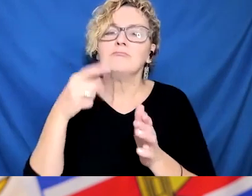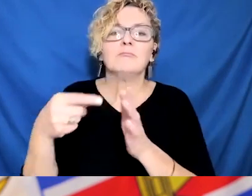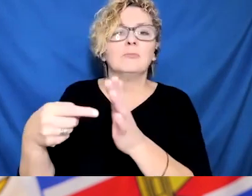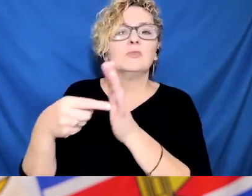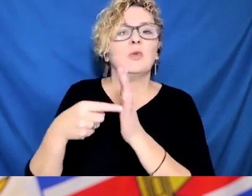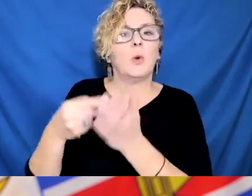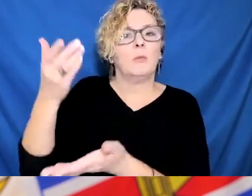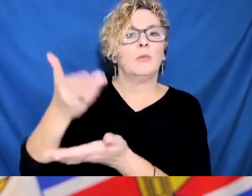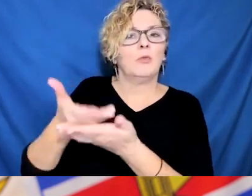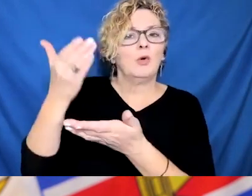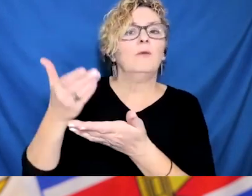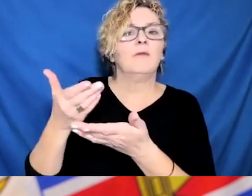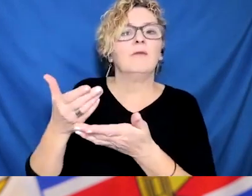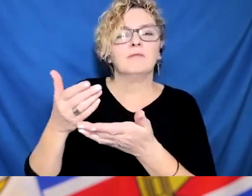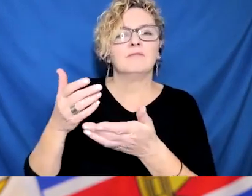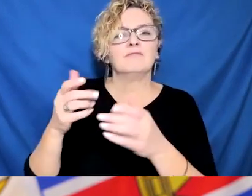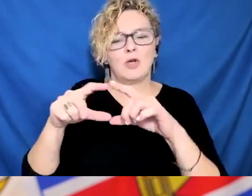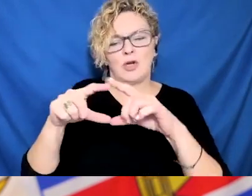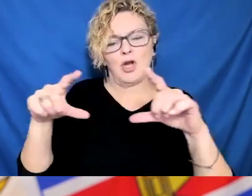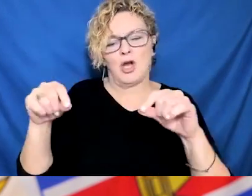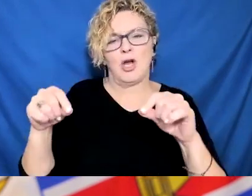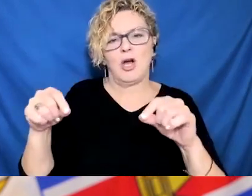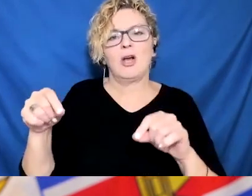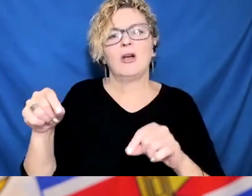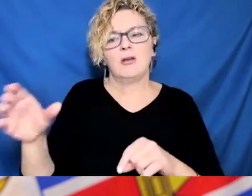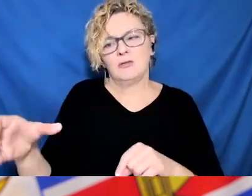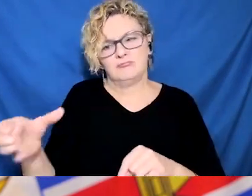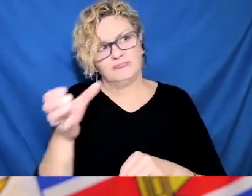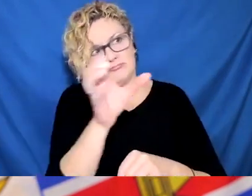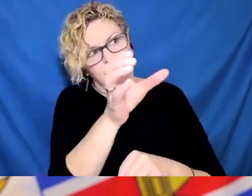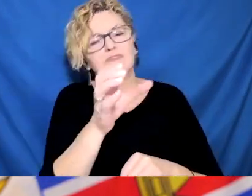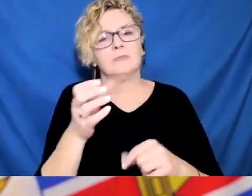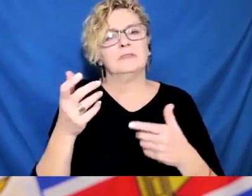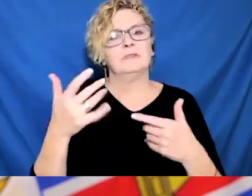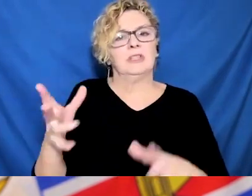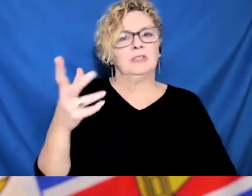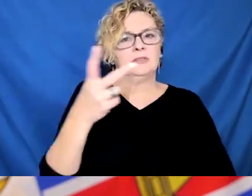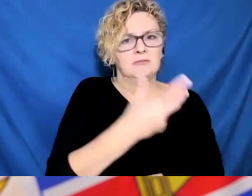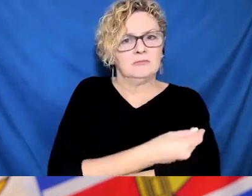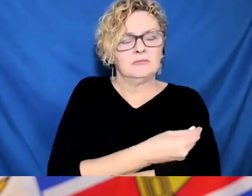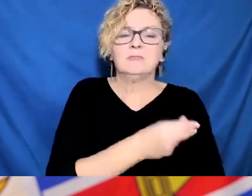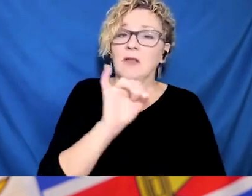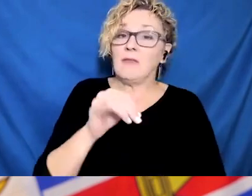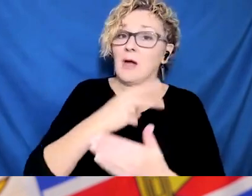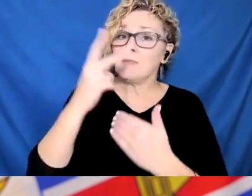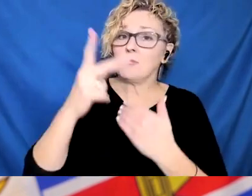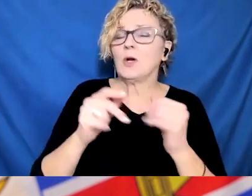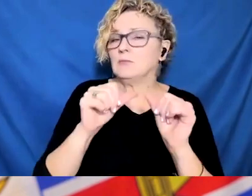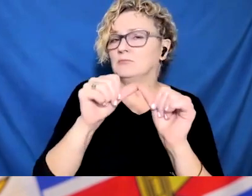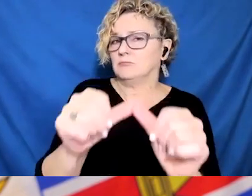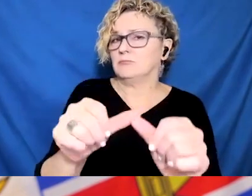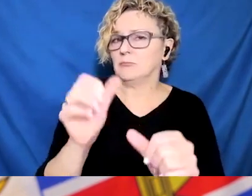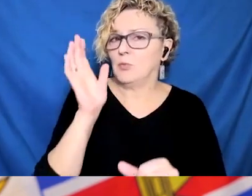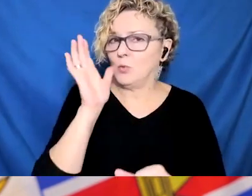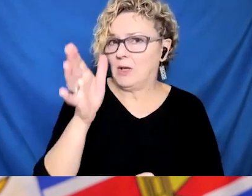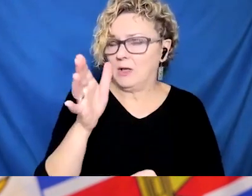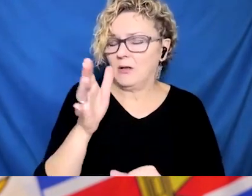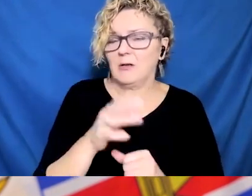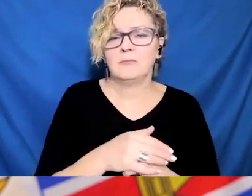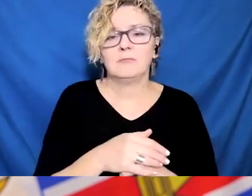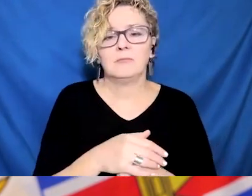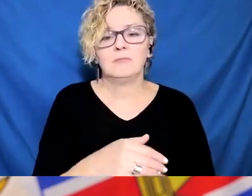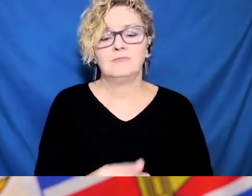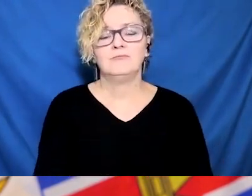We know the COVID-19 transmission is widespread, but there are also other respiratory illnesses that are circulating right now